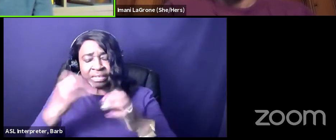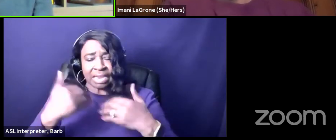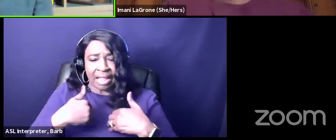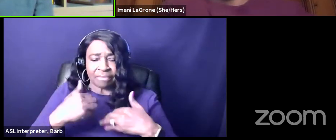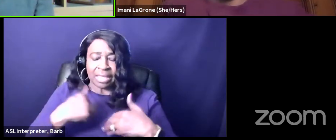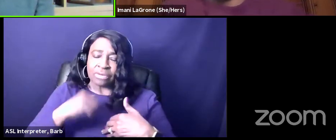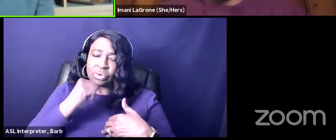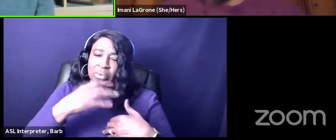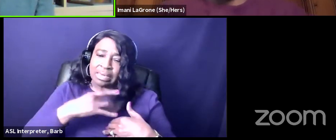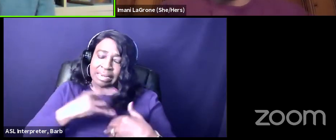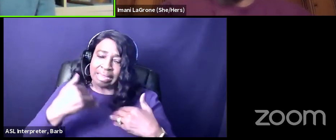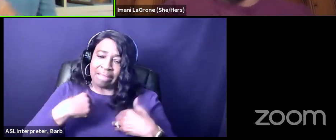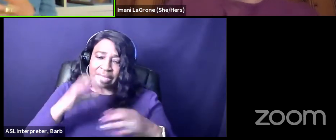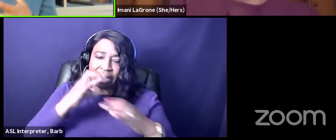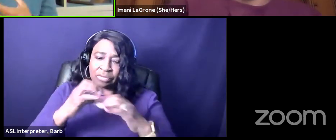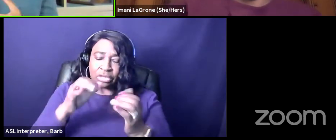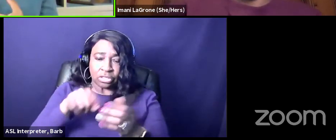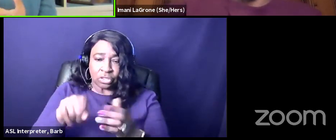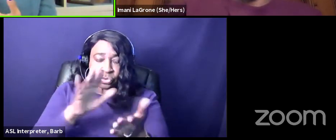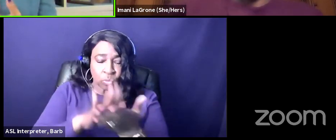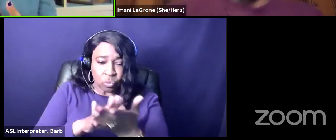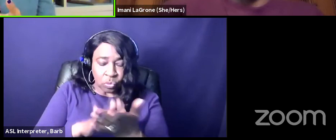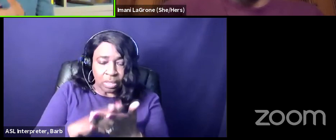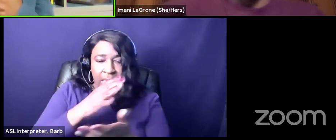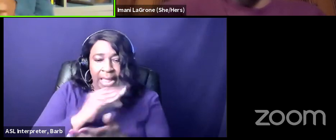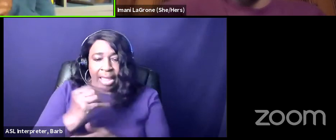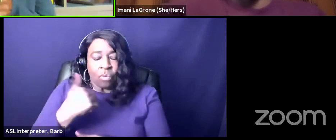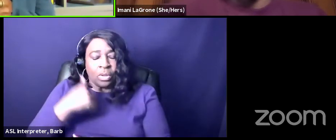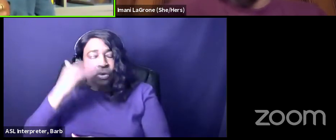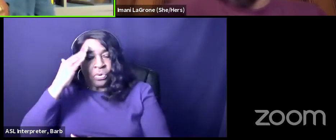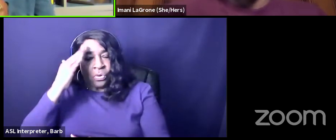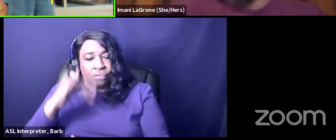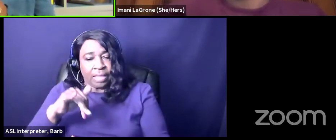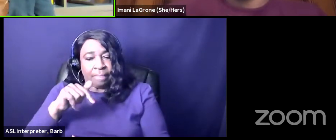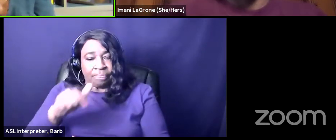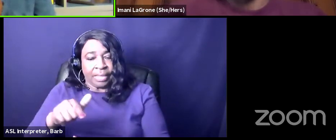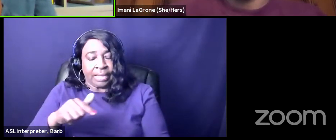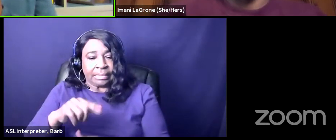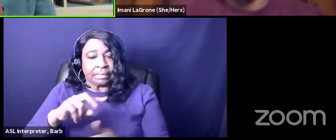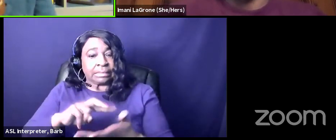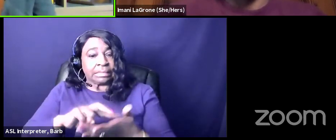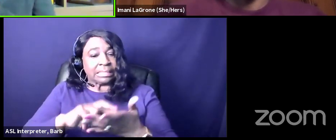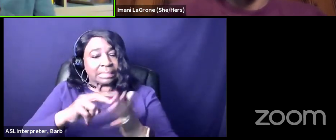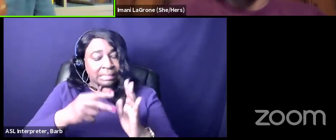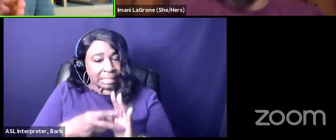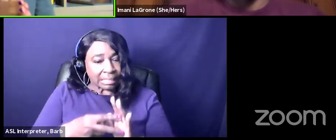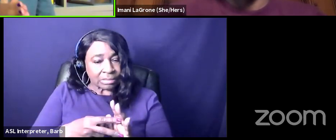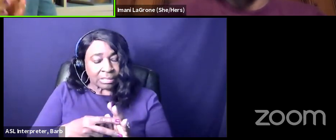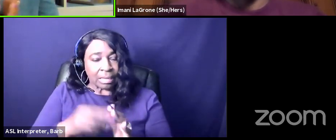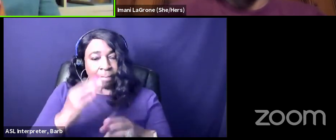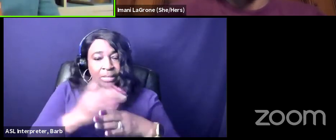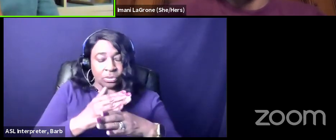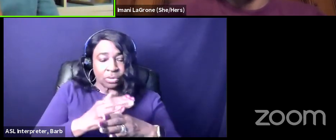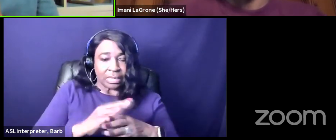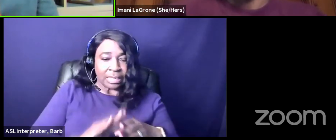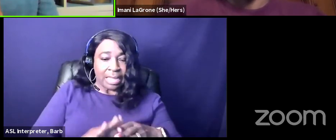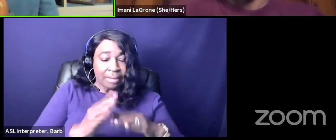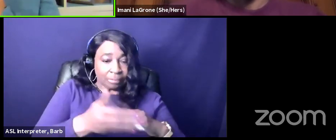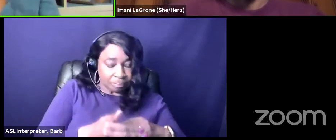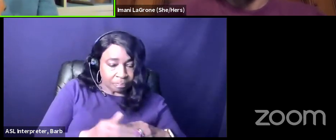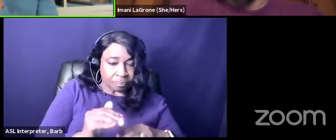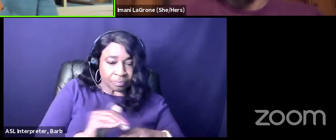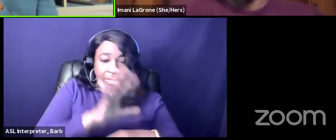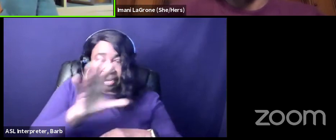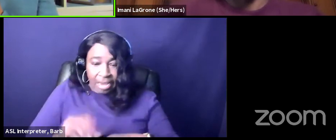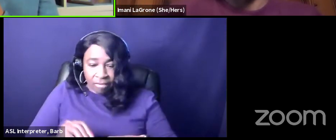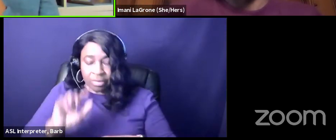conversations out of school and this is and we know that there's some tensions between caribbeans africans and black americans